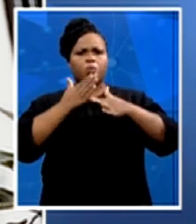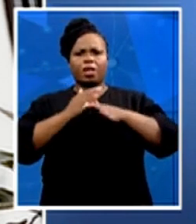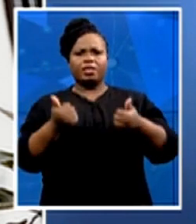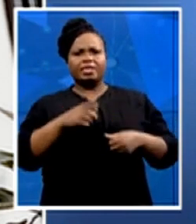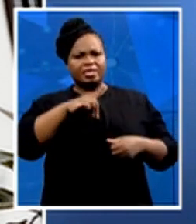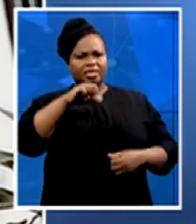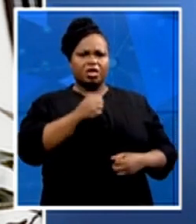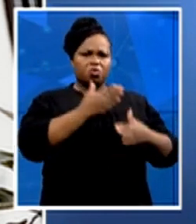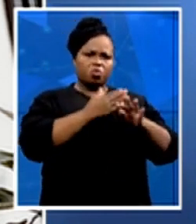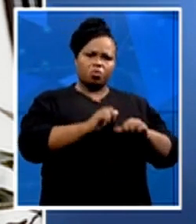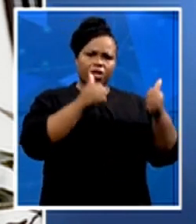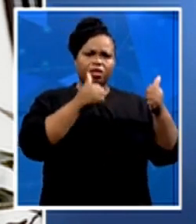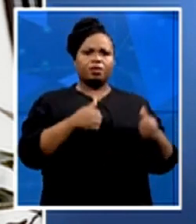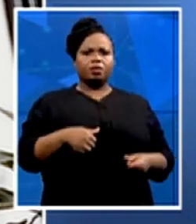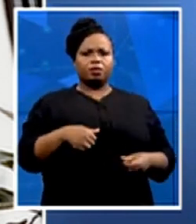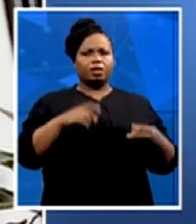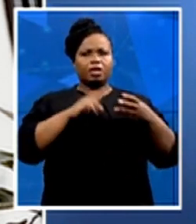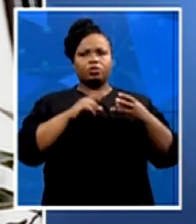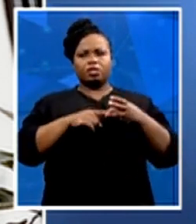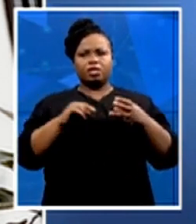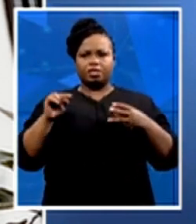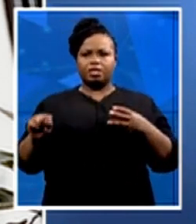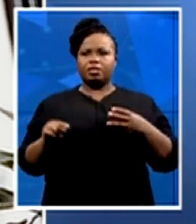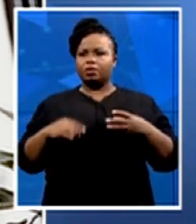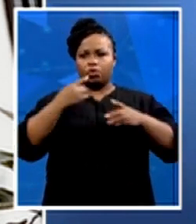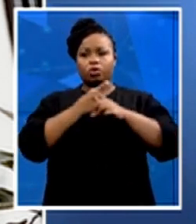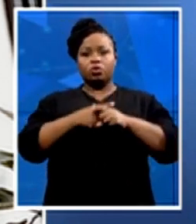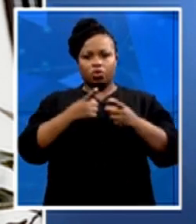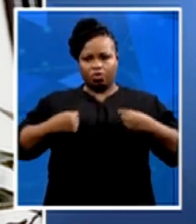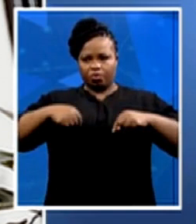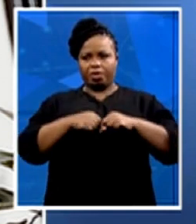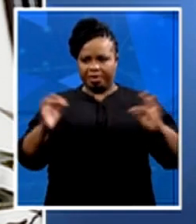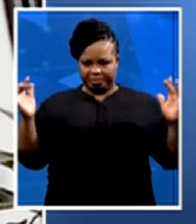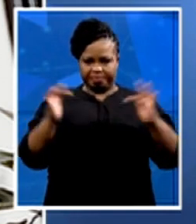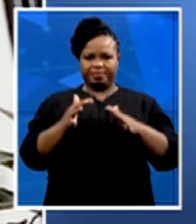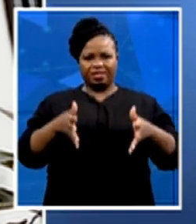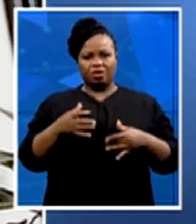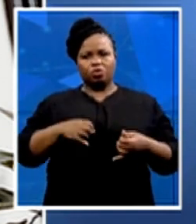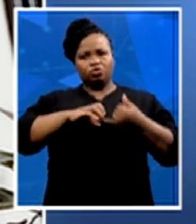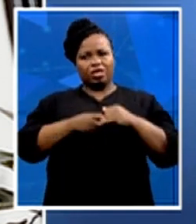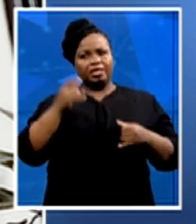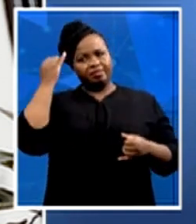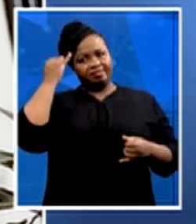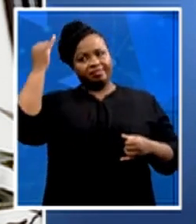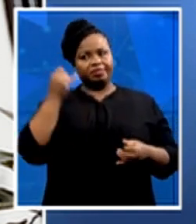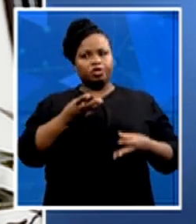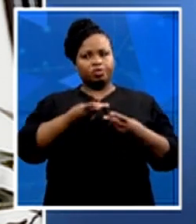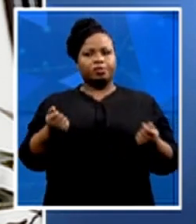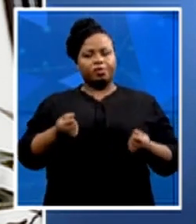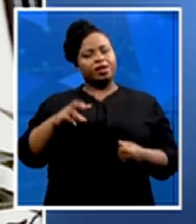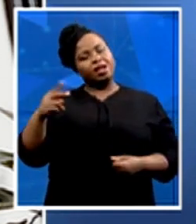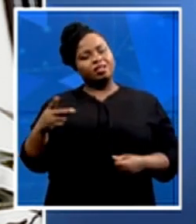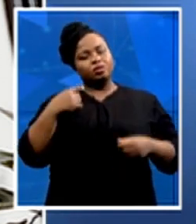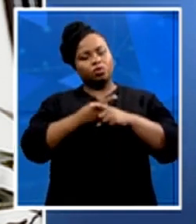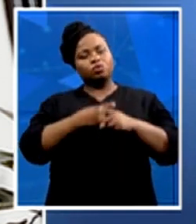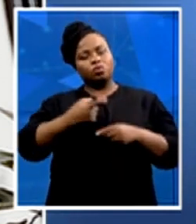conversation needs us to come together to say, what is the solutions? The solutions as the DA is simple. We want a one-stop shop for young people.